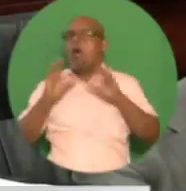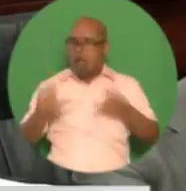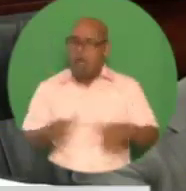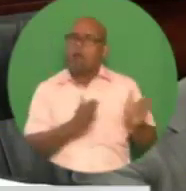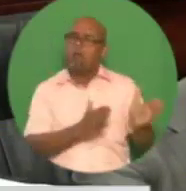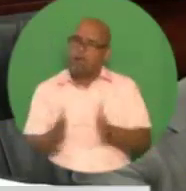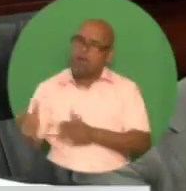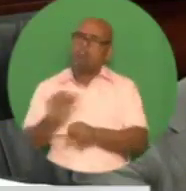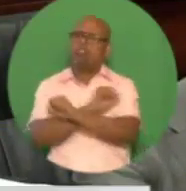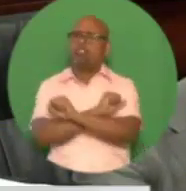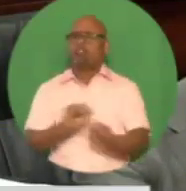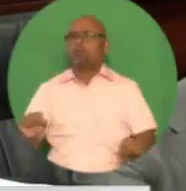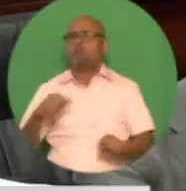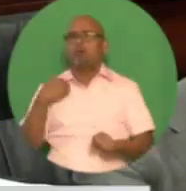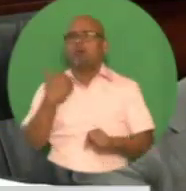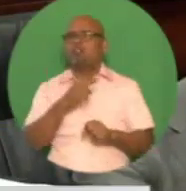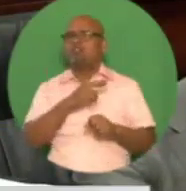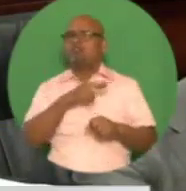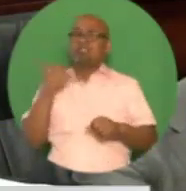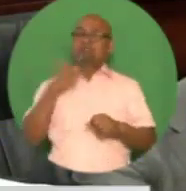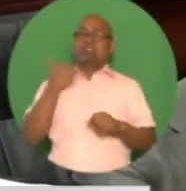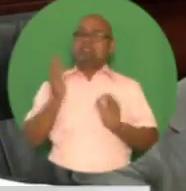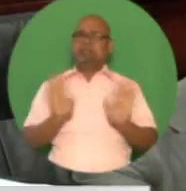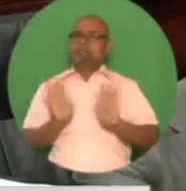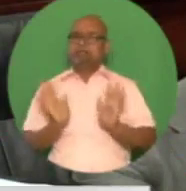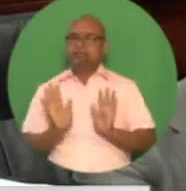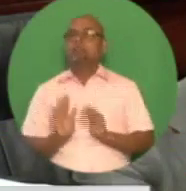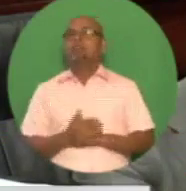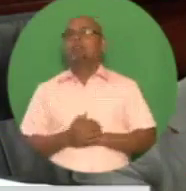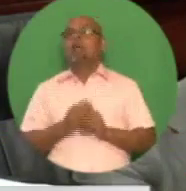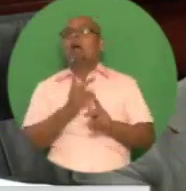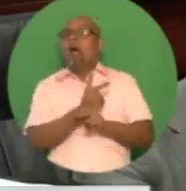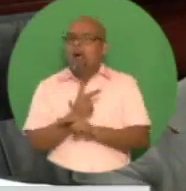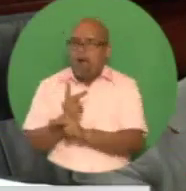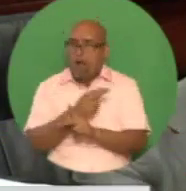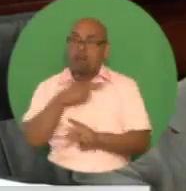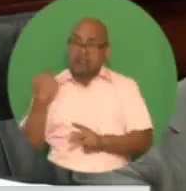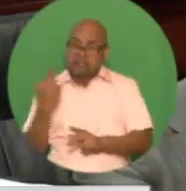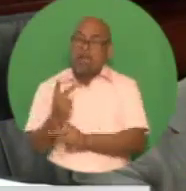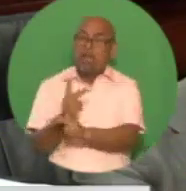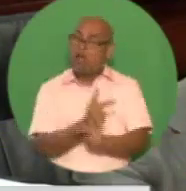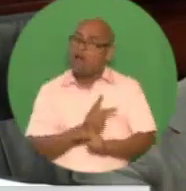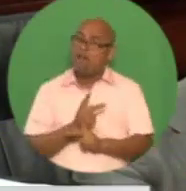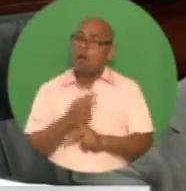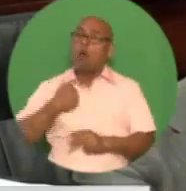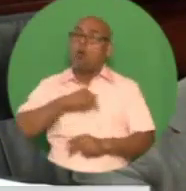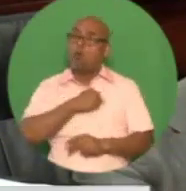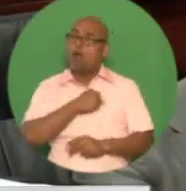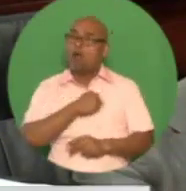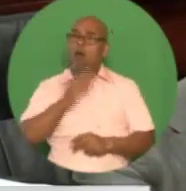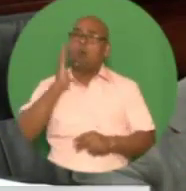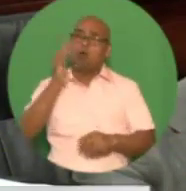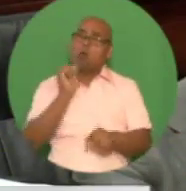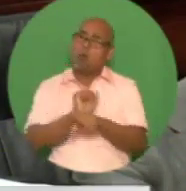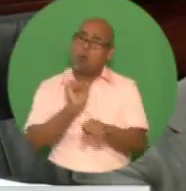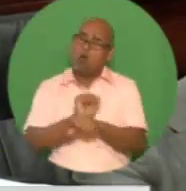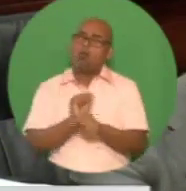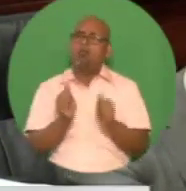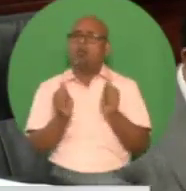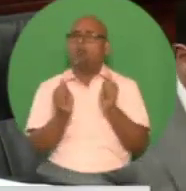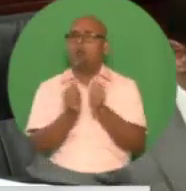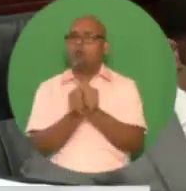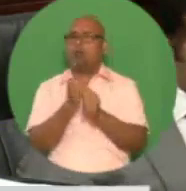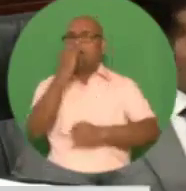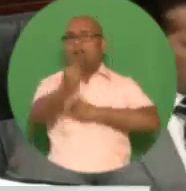that timely policy action is taken when required. Technical collaboration with the International Monetary Fund is now underway